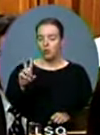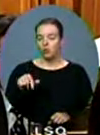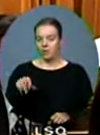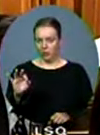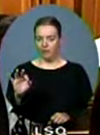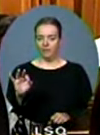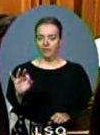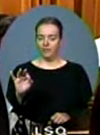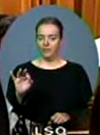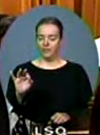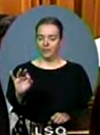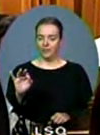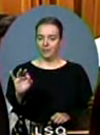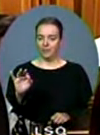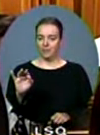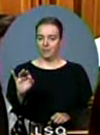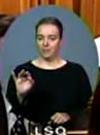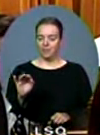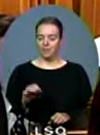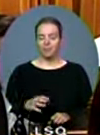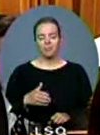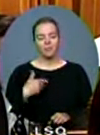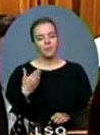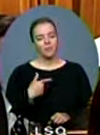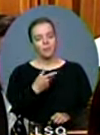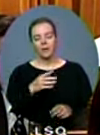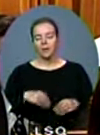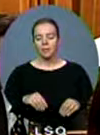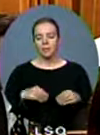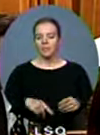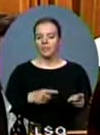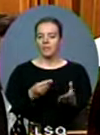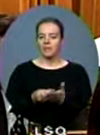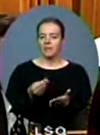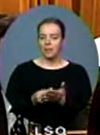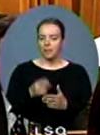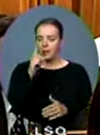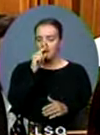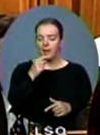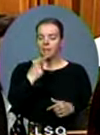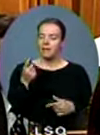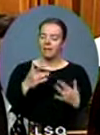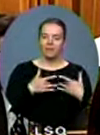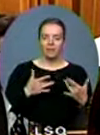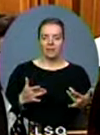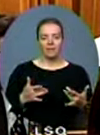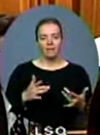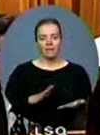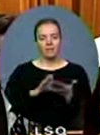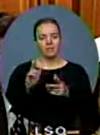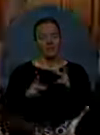Why can't this Minister of Finance tell the truth to Canadians about these deficits? They deserve the truth.